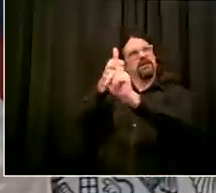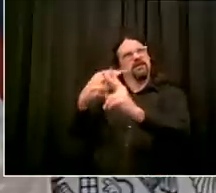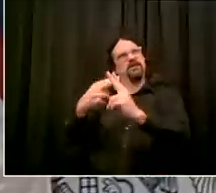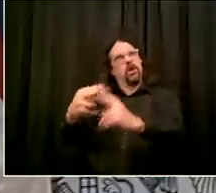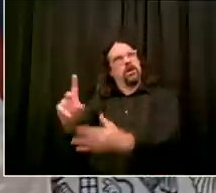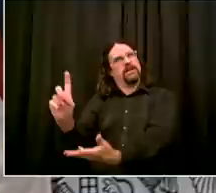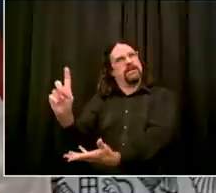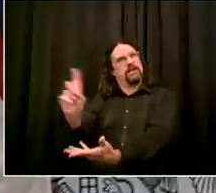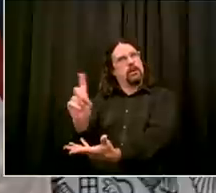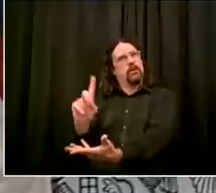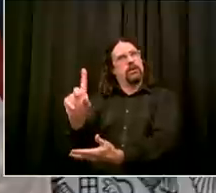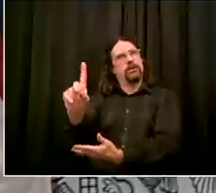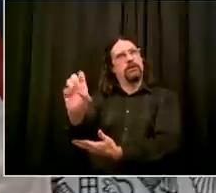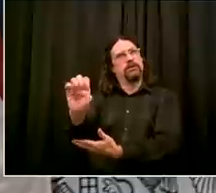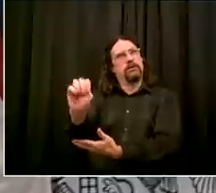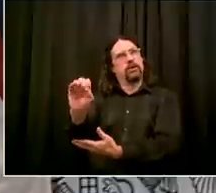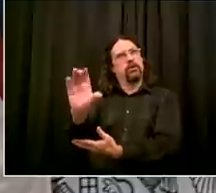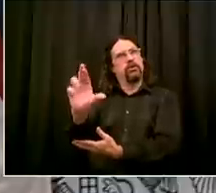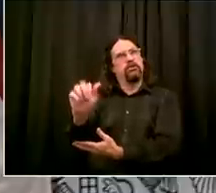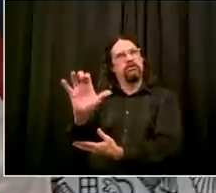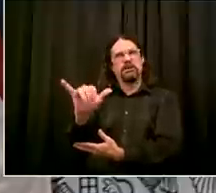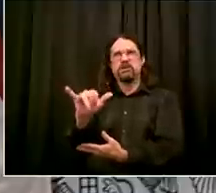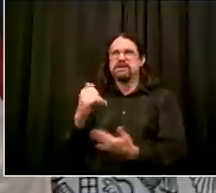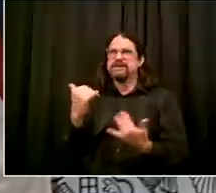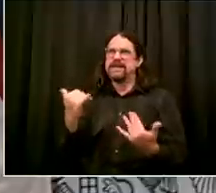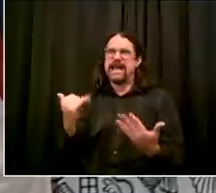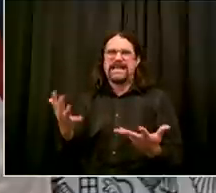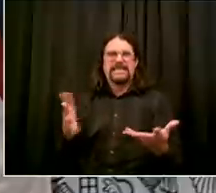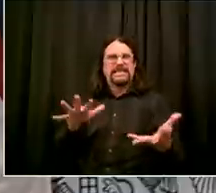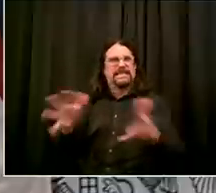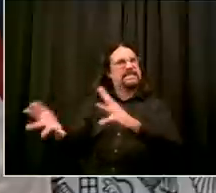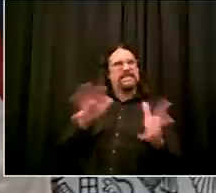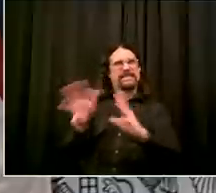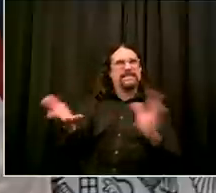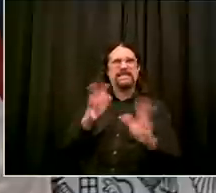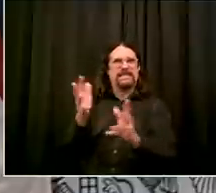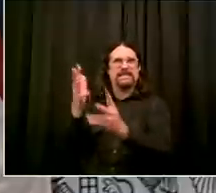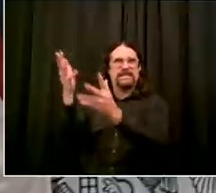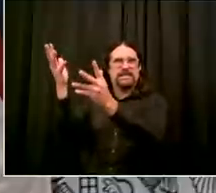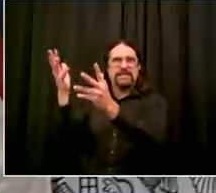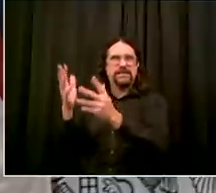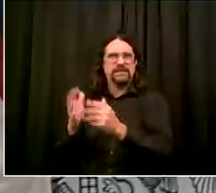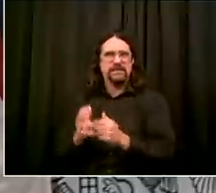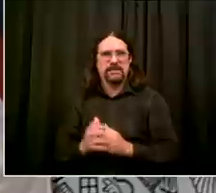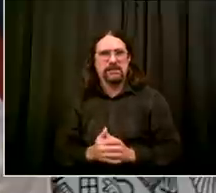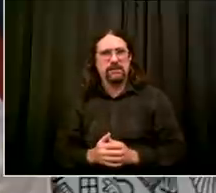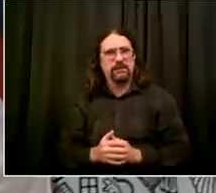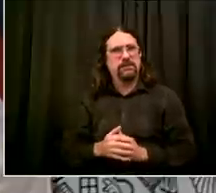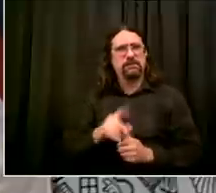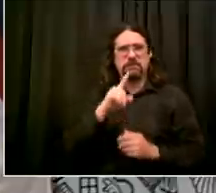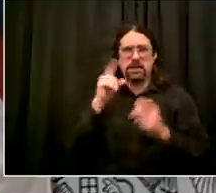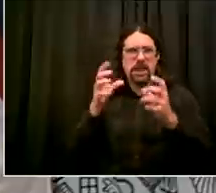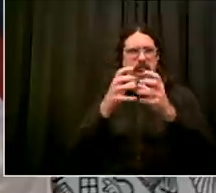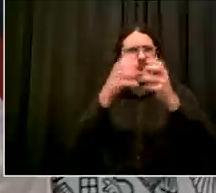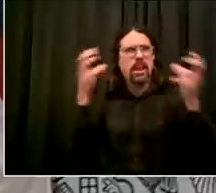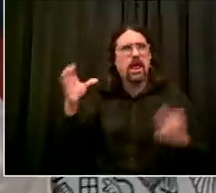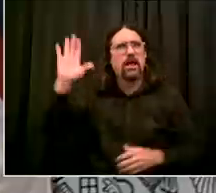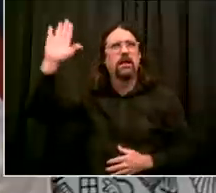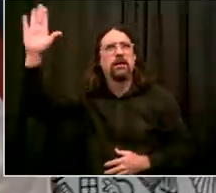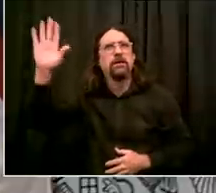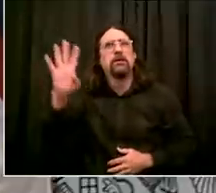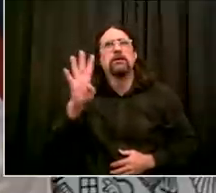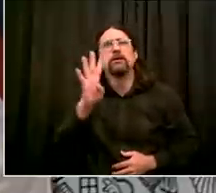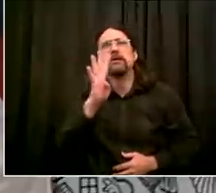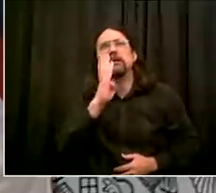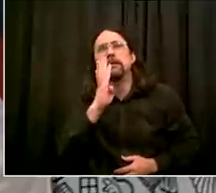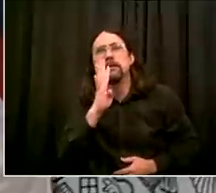dangerous sign because one the notion that a president could try and seize